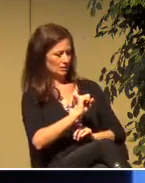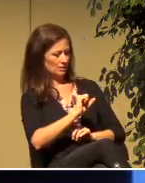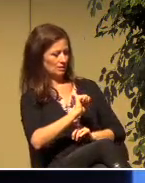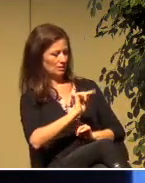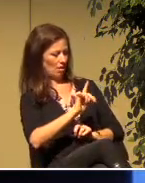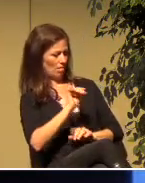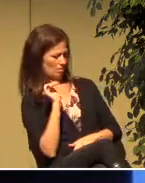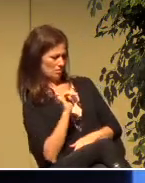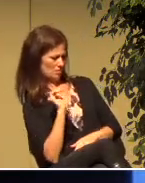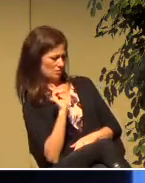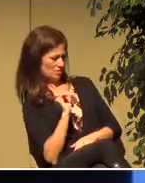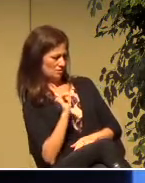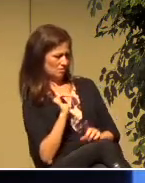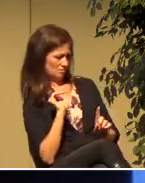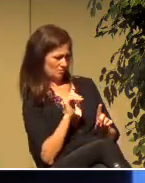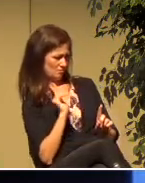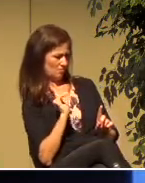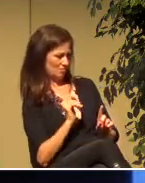Saul.